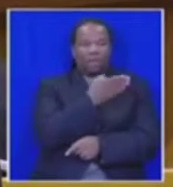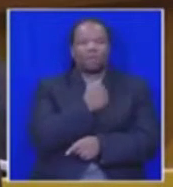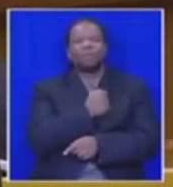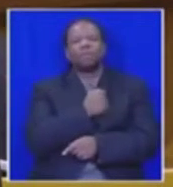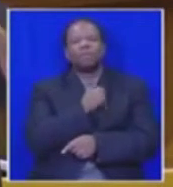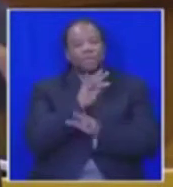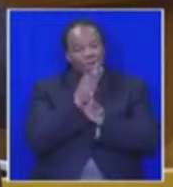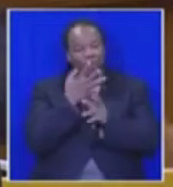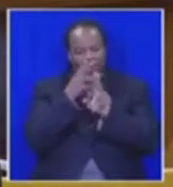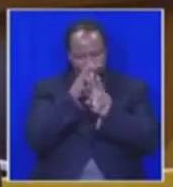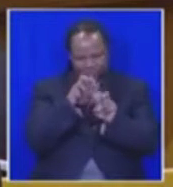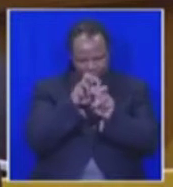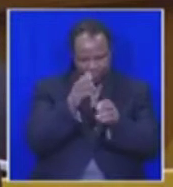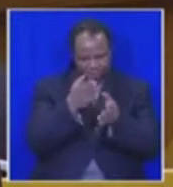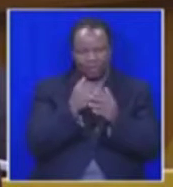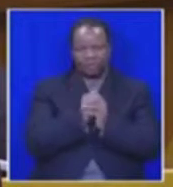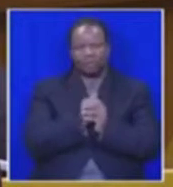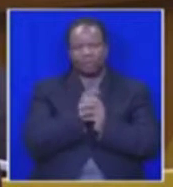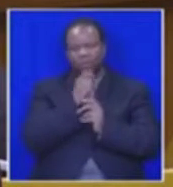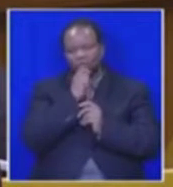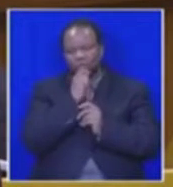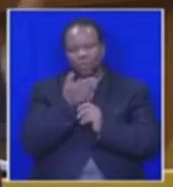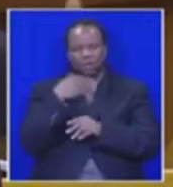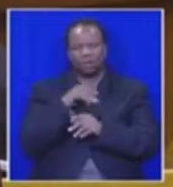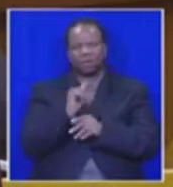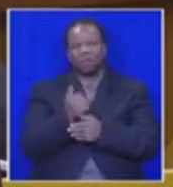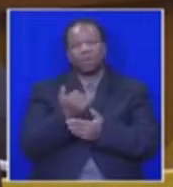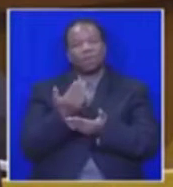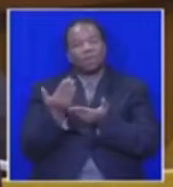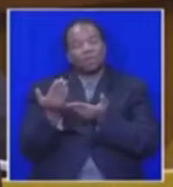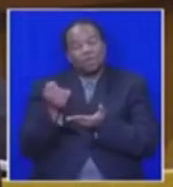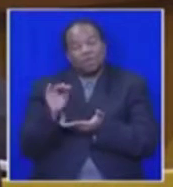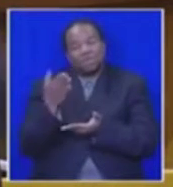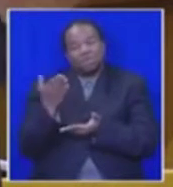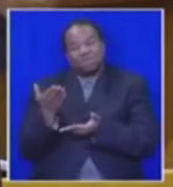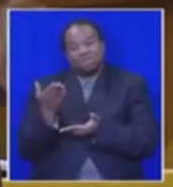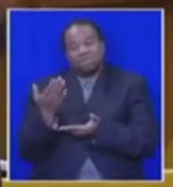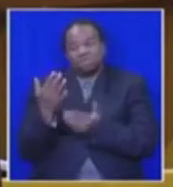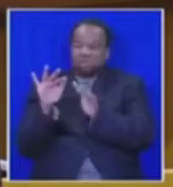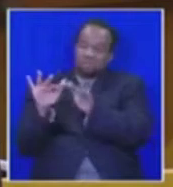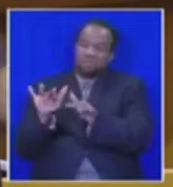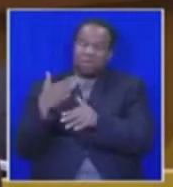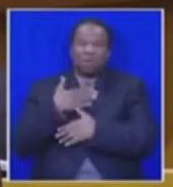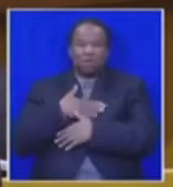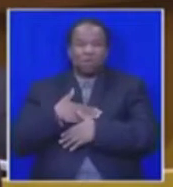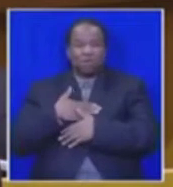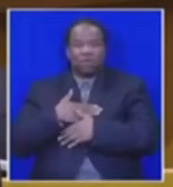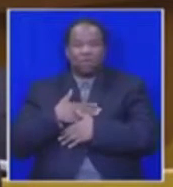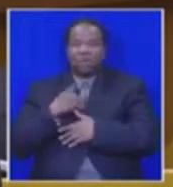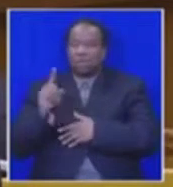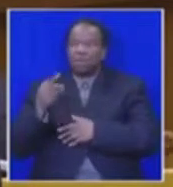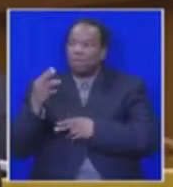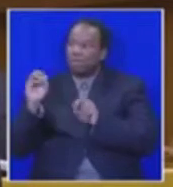Certainly, if these issues arise or this House, for an example, feel that matter needs to be raised there,